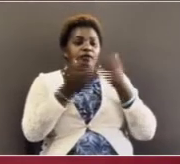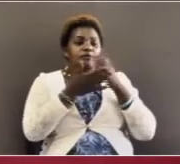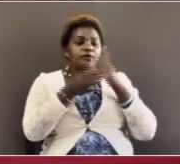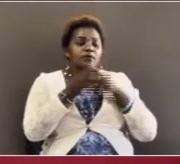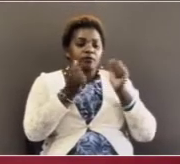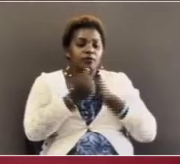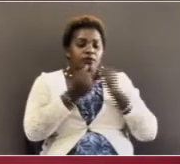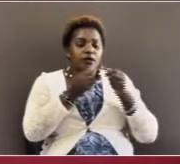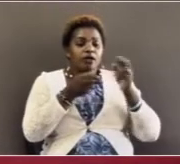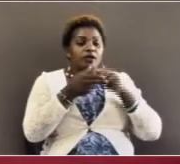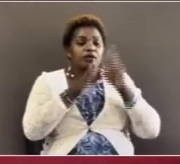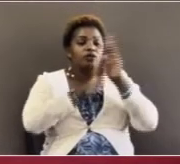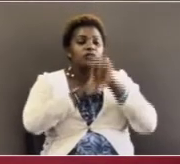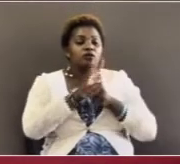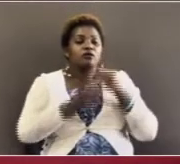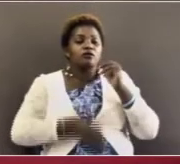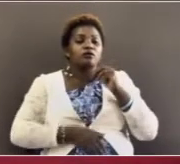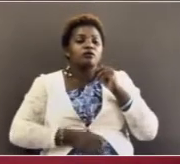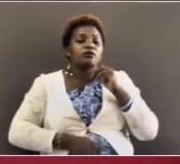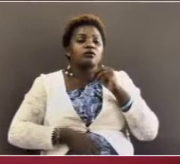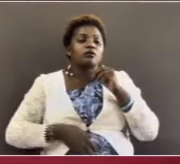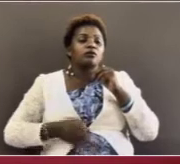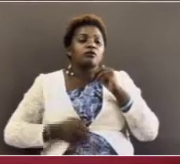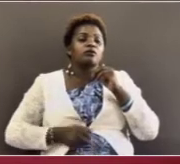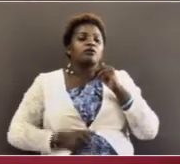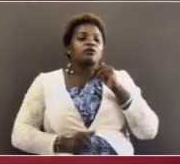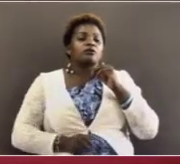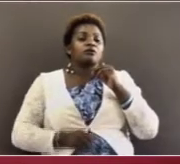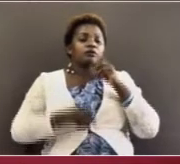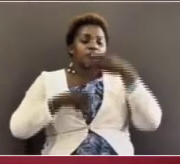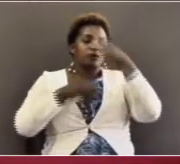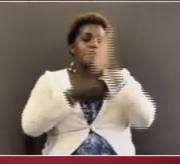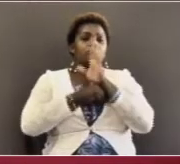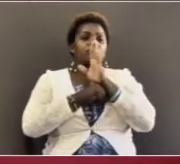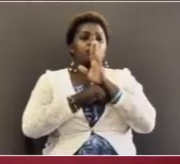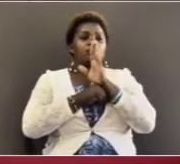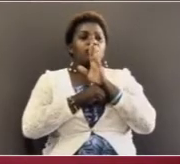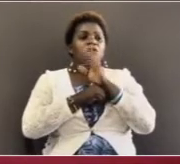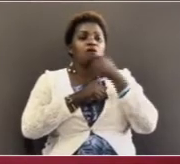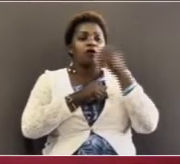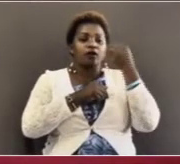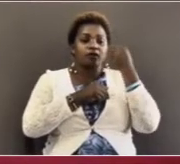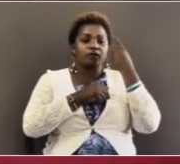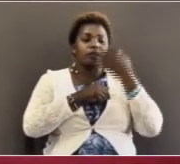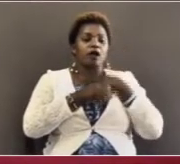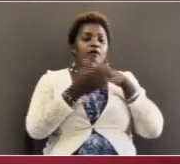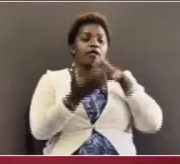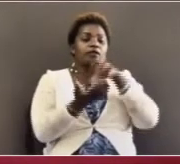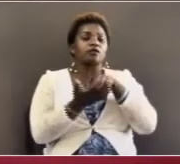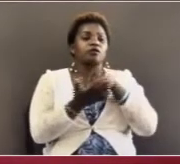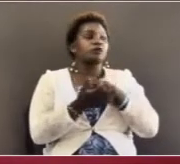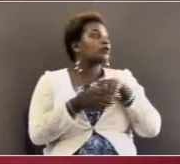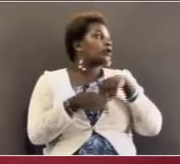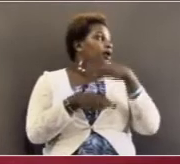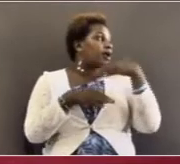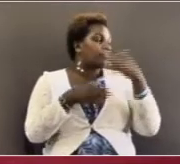relationships that go sour your God who understands our situations